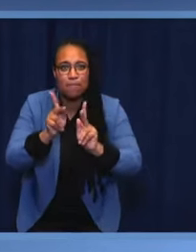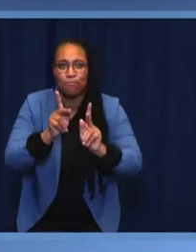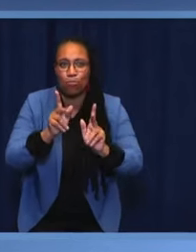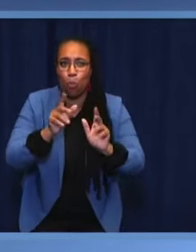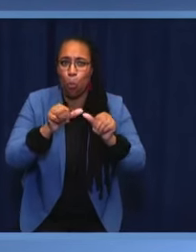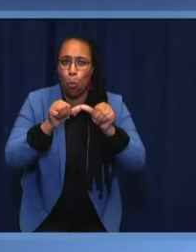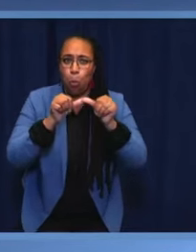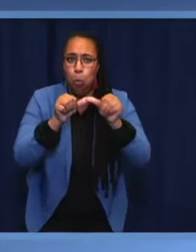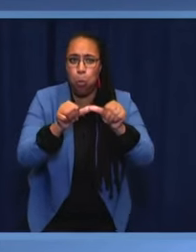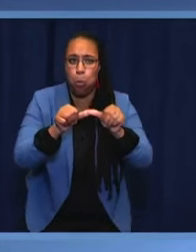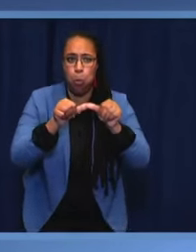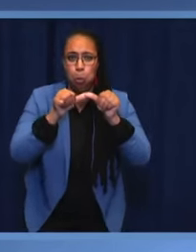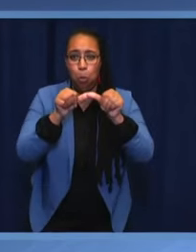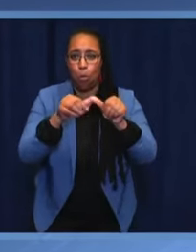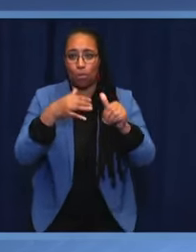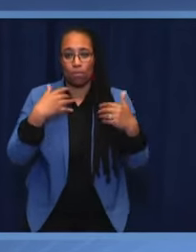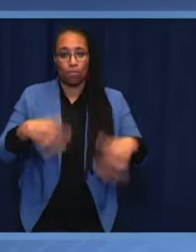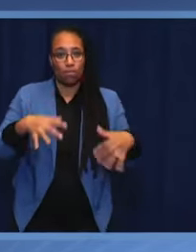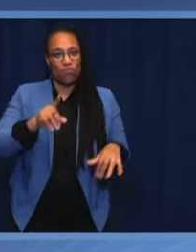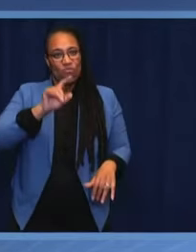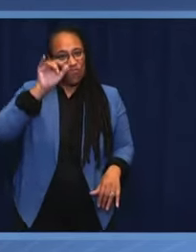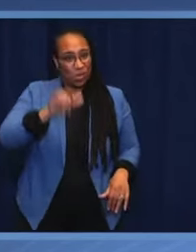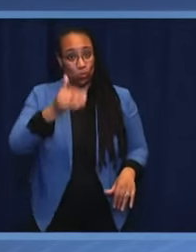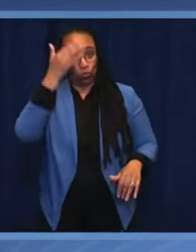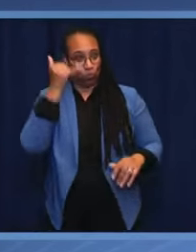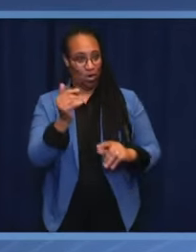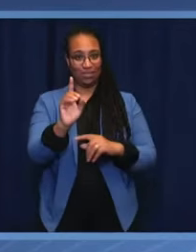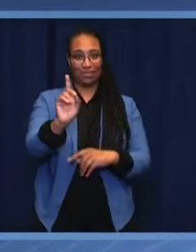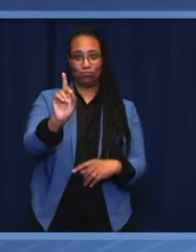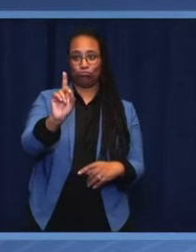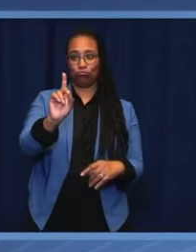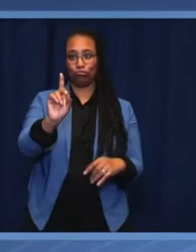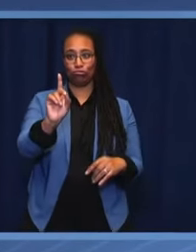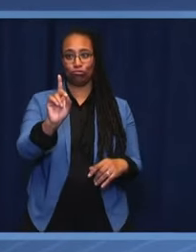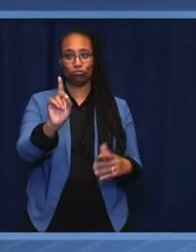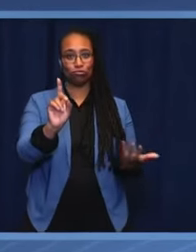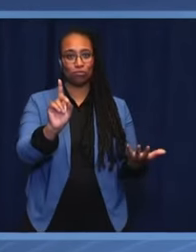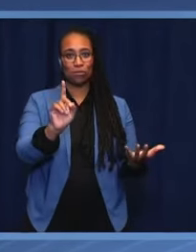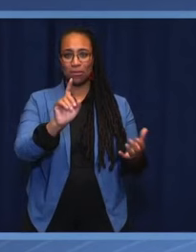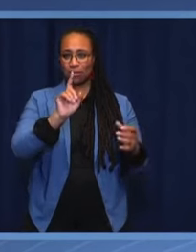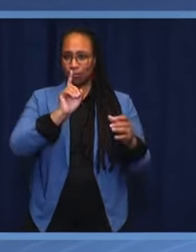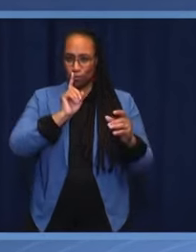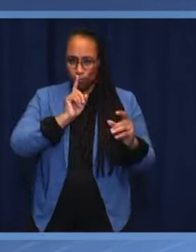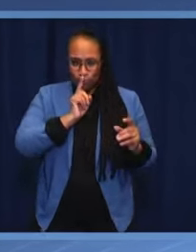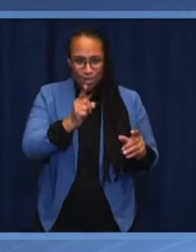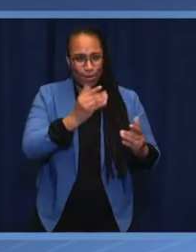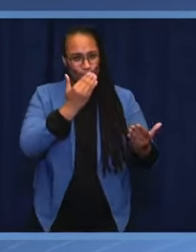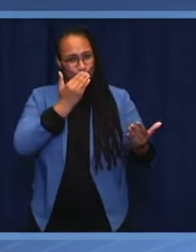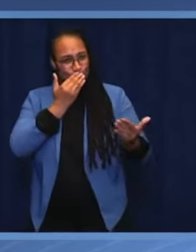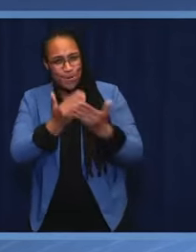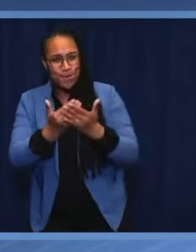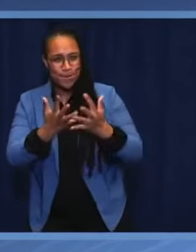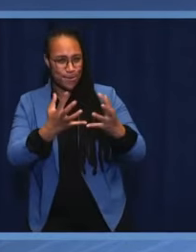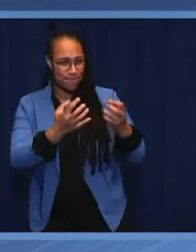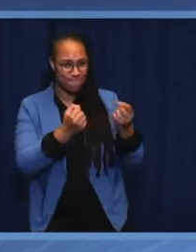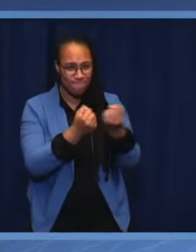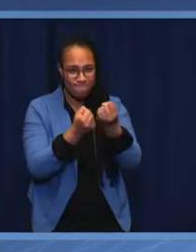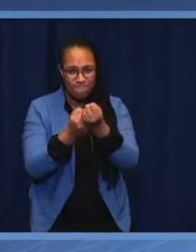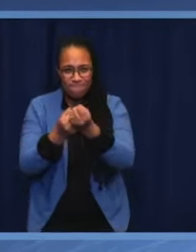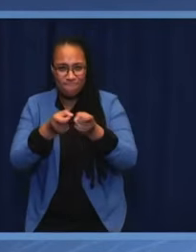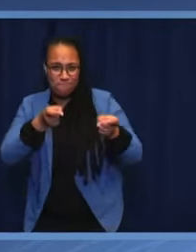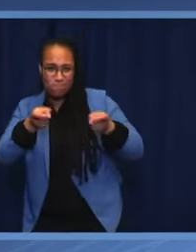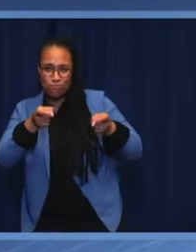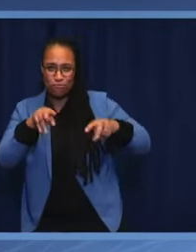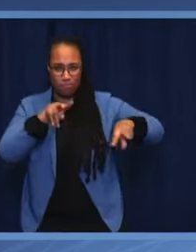Niger is making good governance a condition for the stability of state institutions and